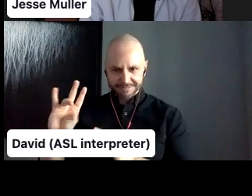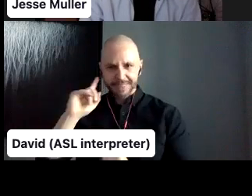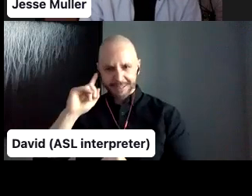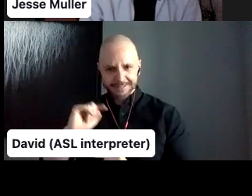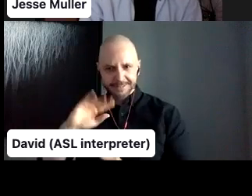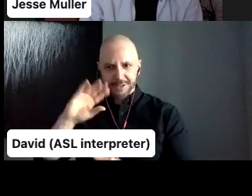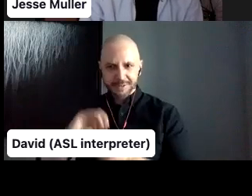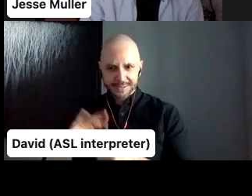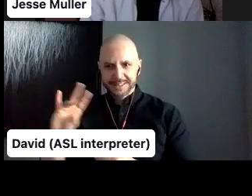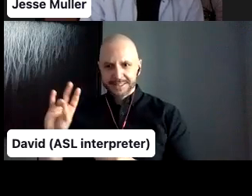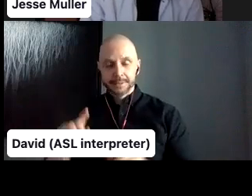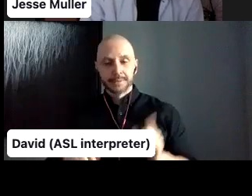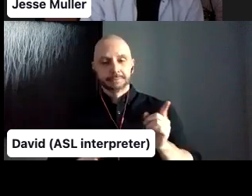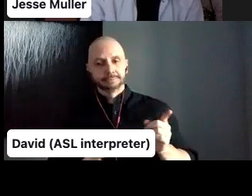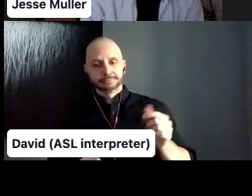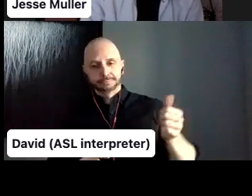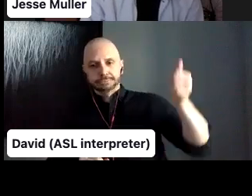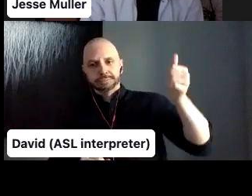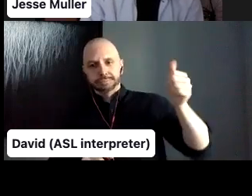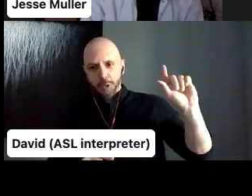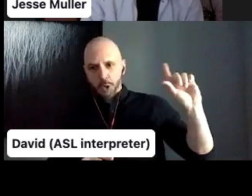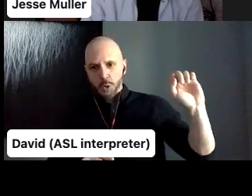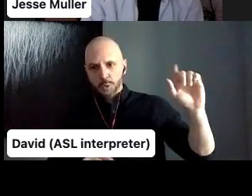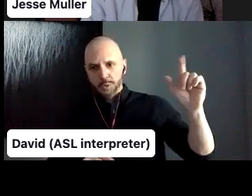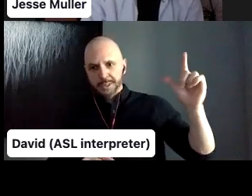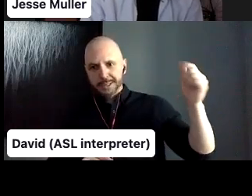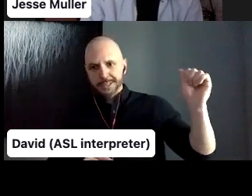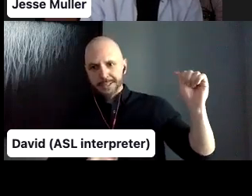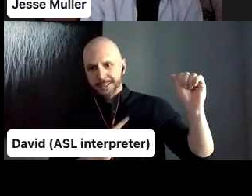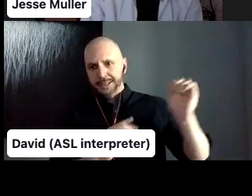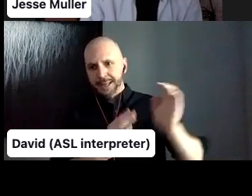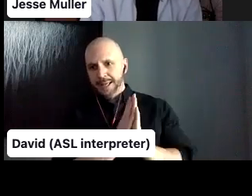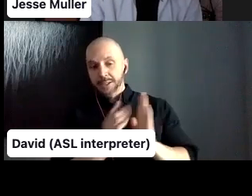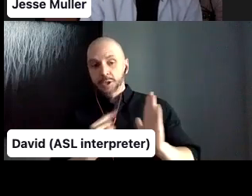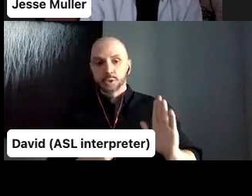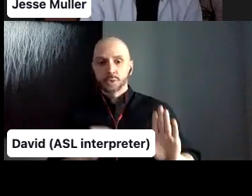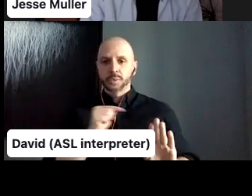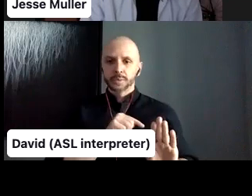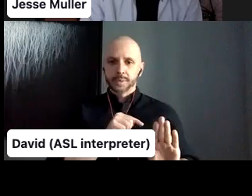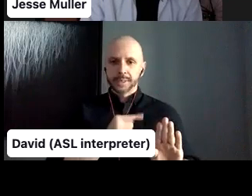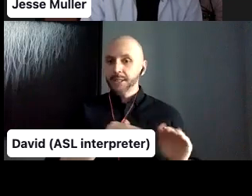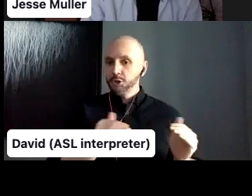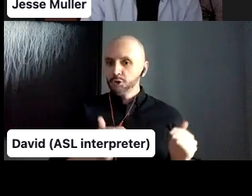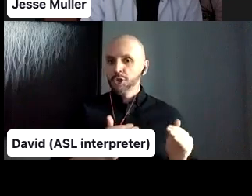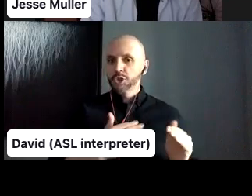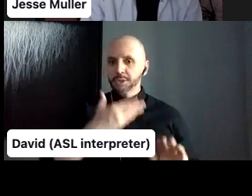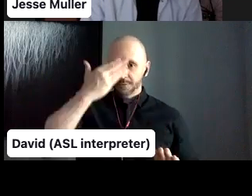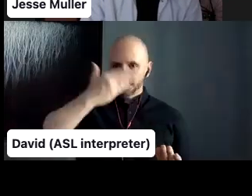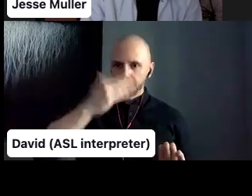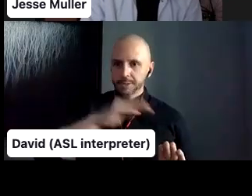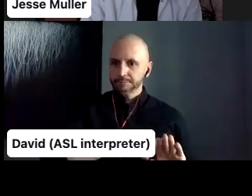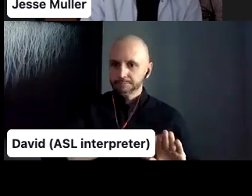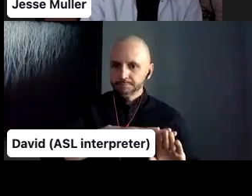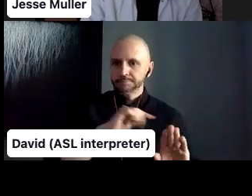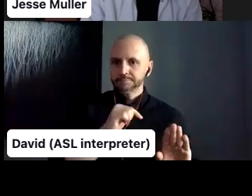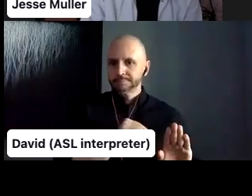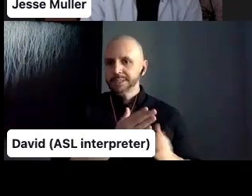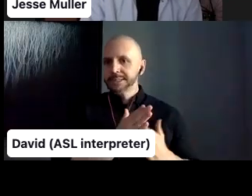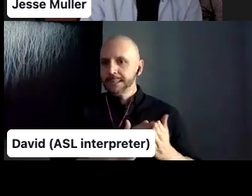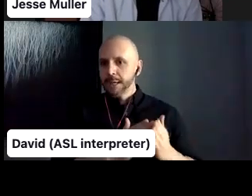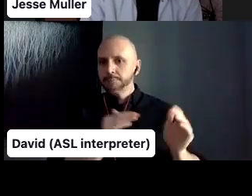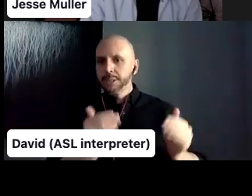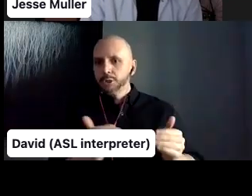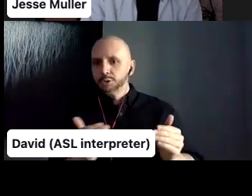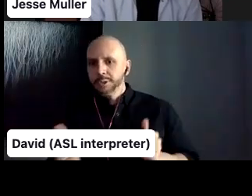got asked to do a section. So I did the cover and some like of the introduction notes, but, so these are all spreads, all designed by different